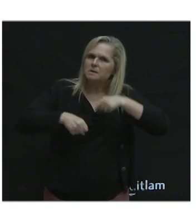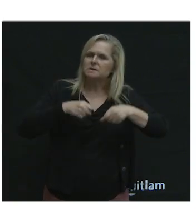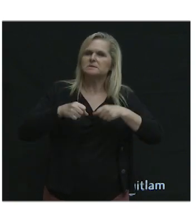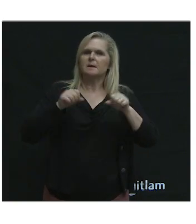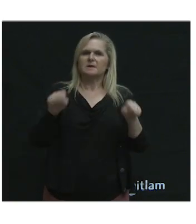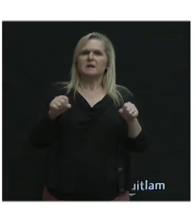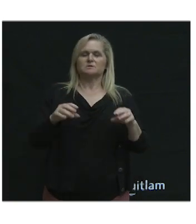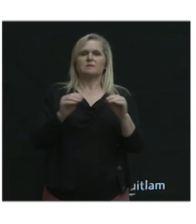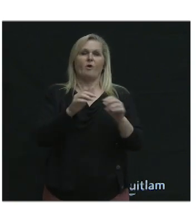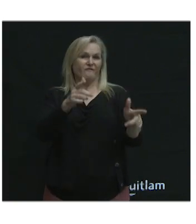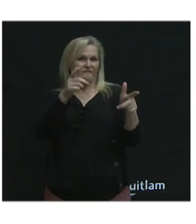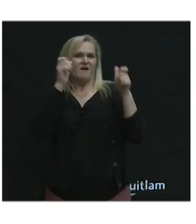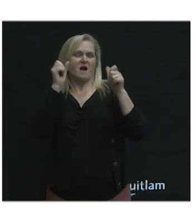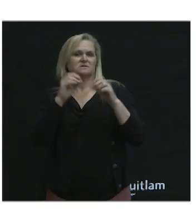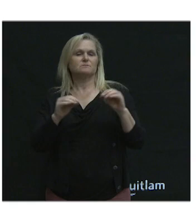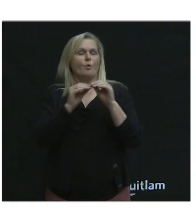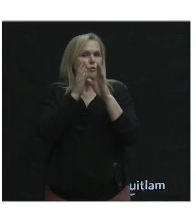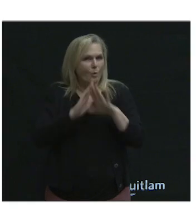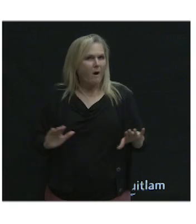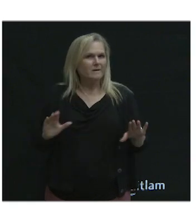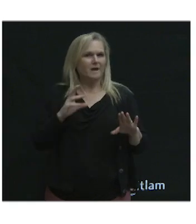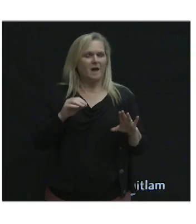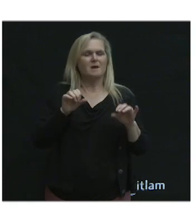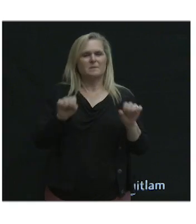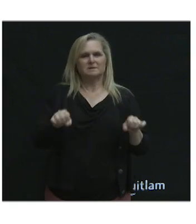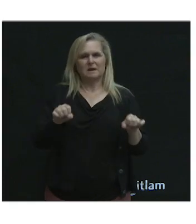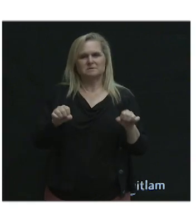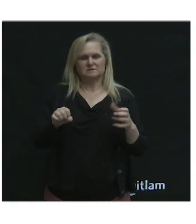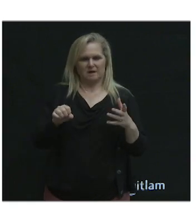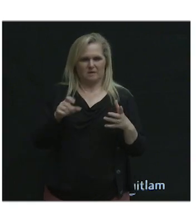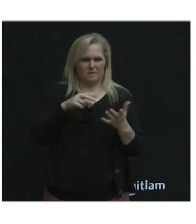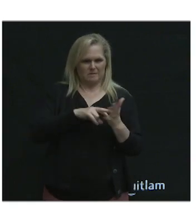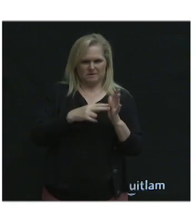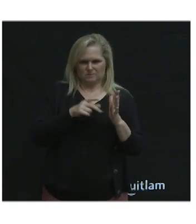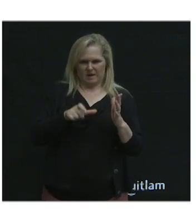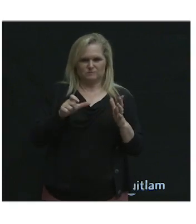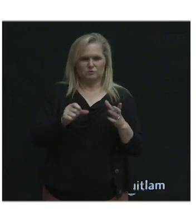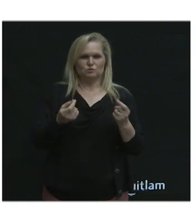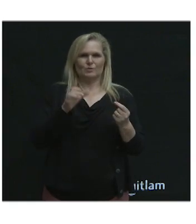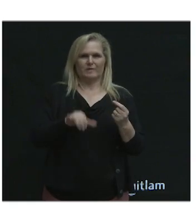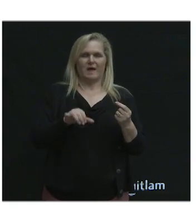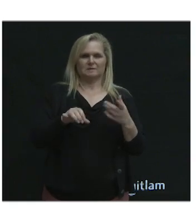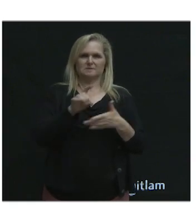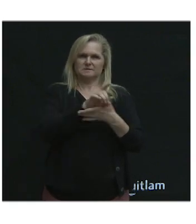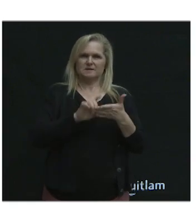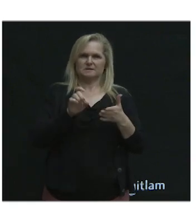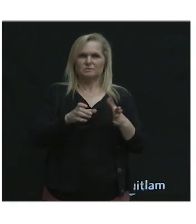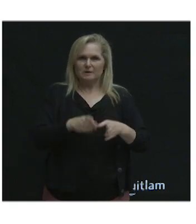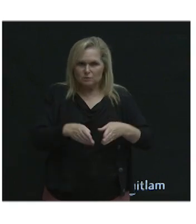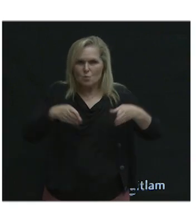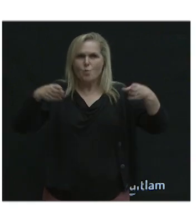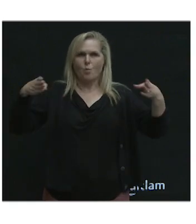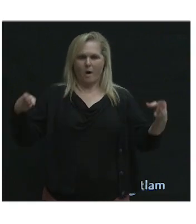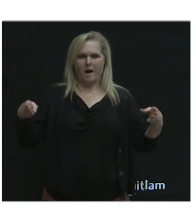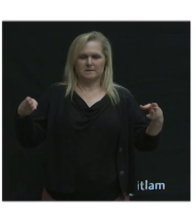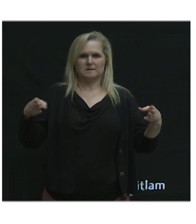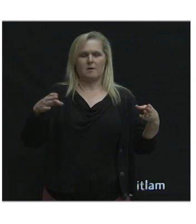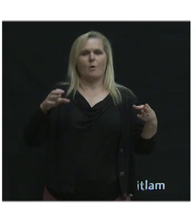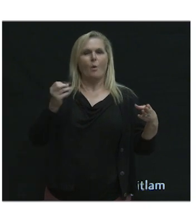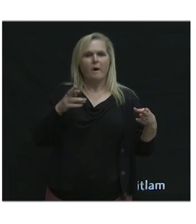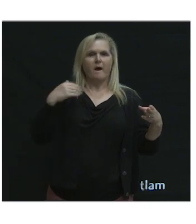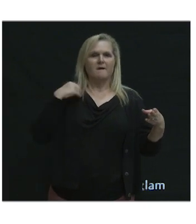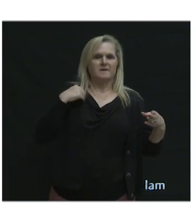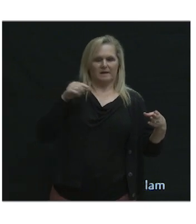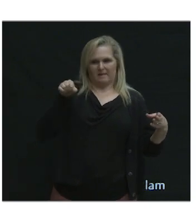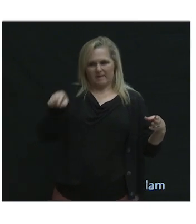potentially faster, quieter? Essentially widening the designs or making them micromobility lanes.